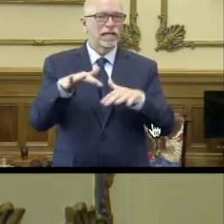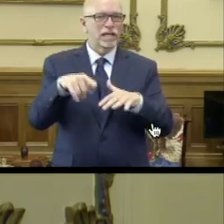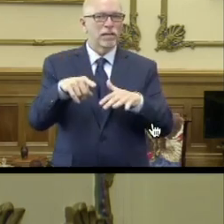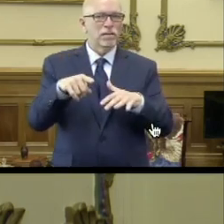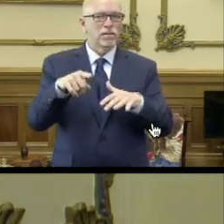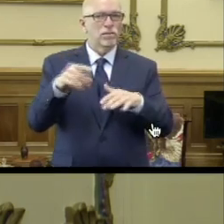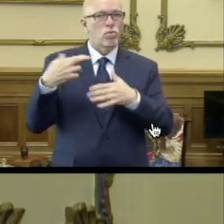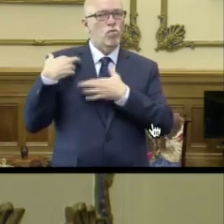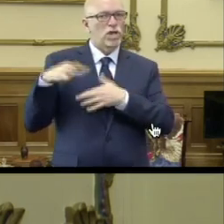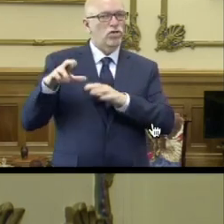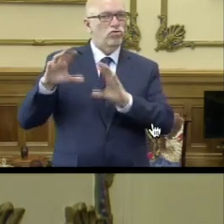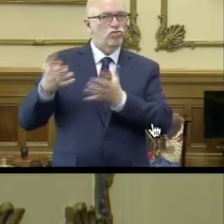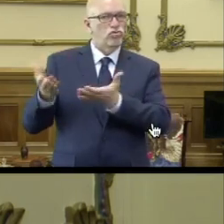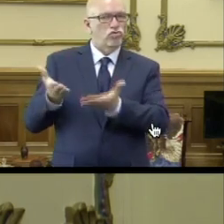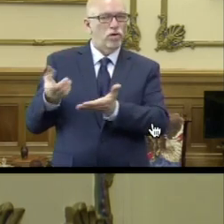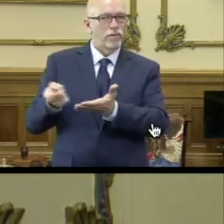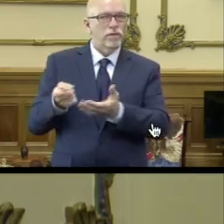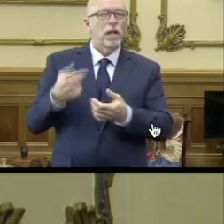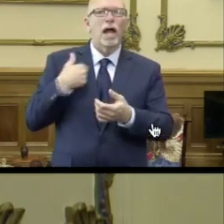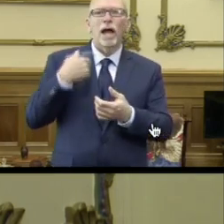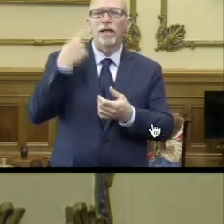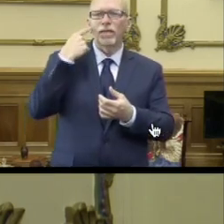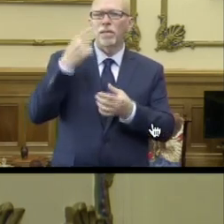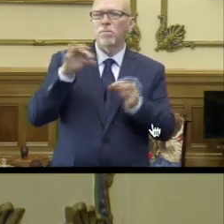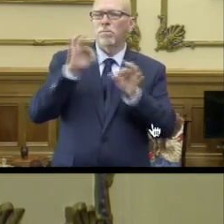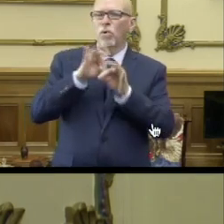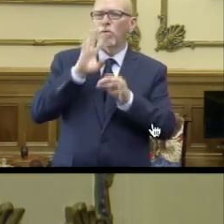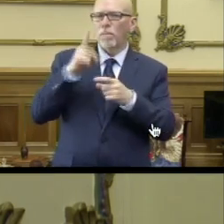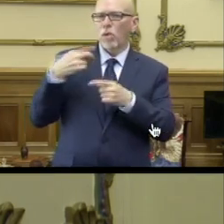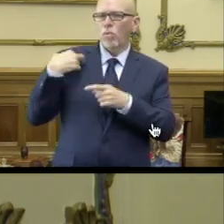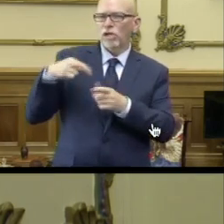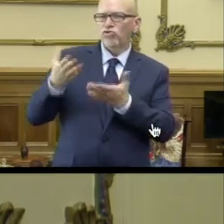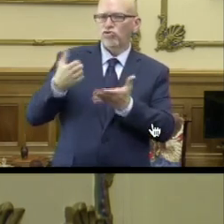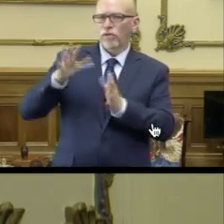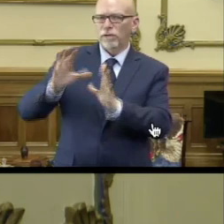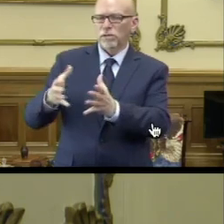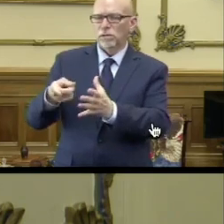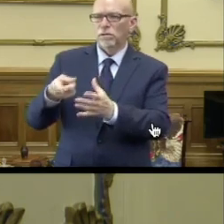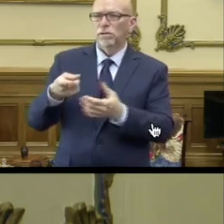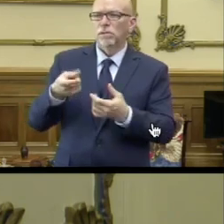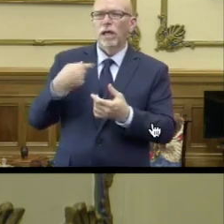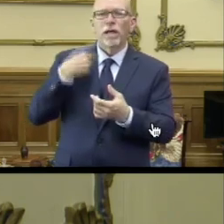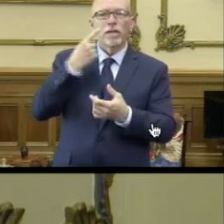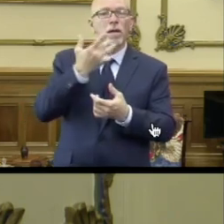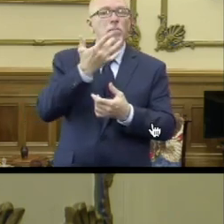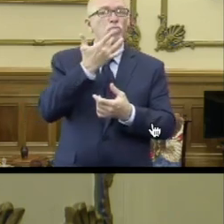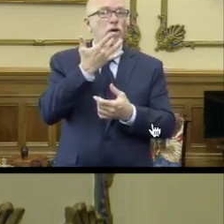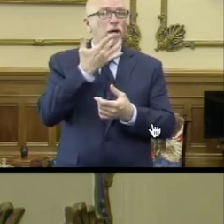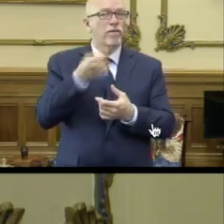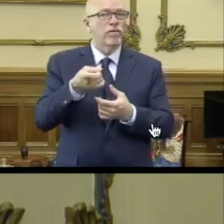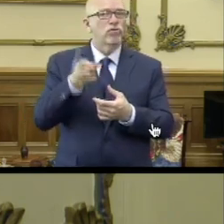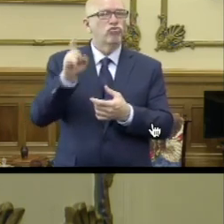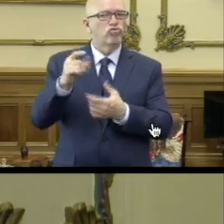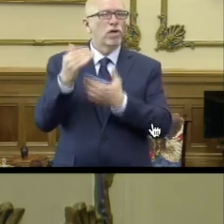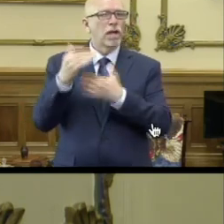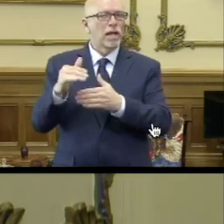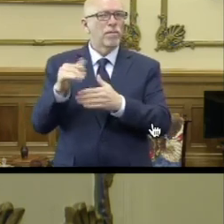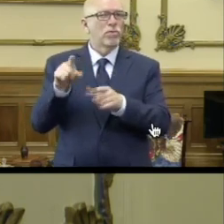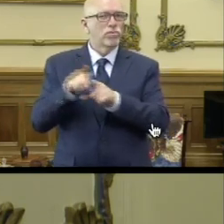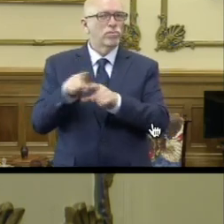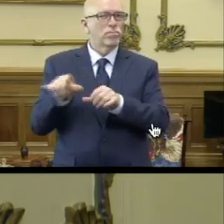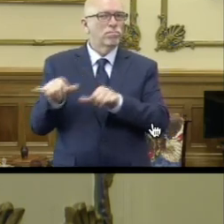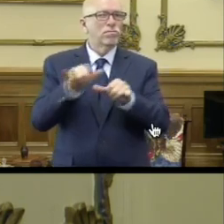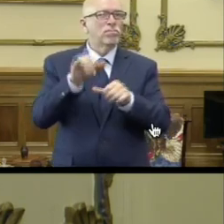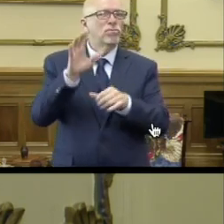religious service. And I think it's important to talk about religious service. In fact, I think the preference would be that that be limited to traditional